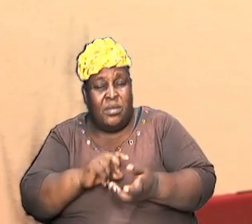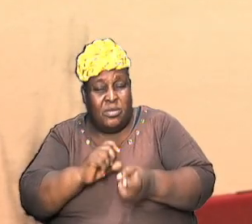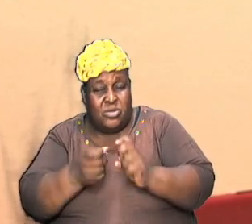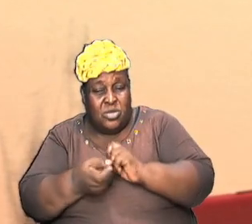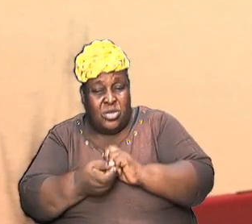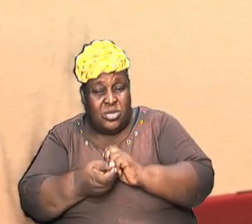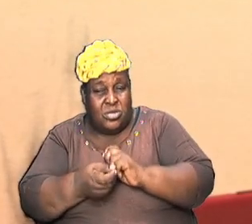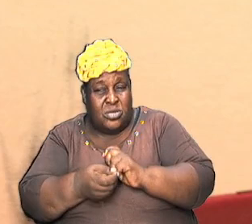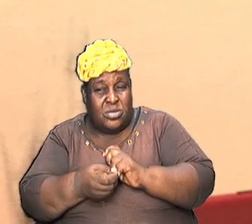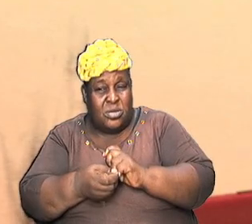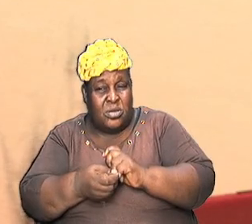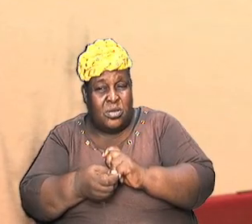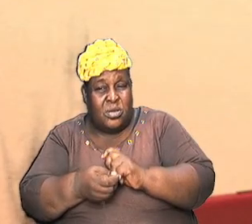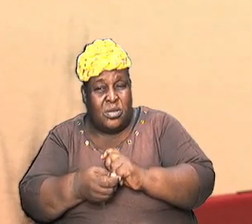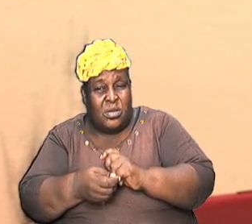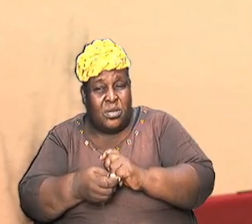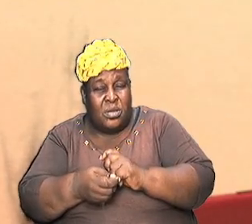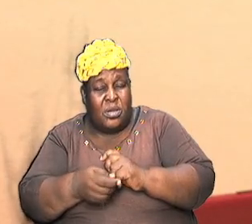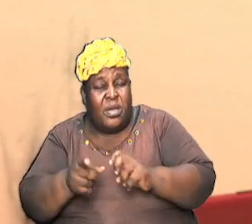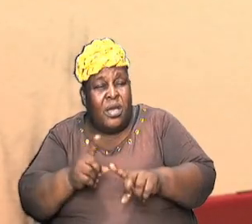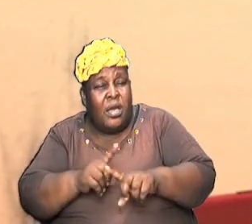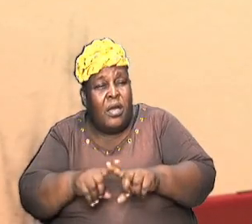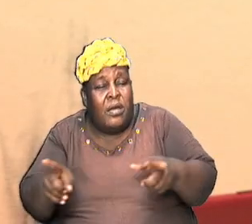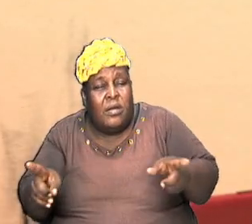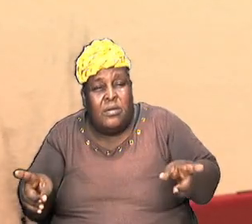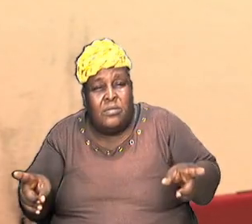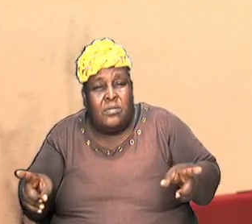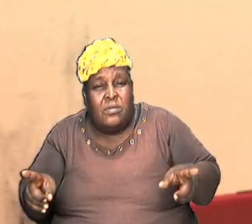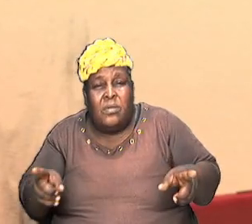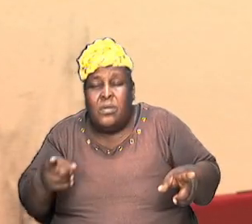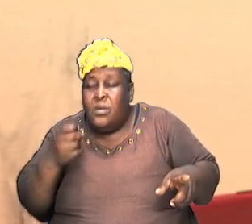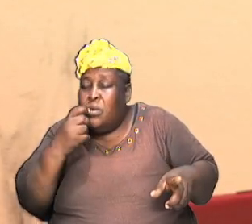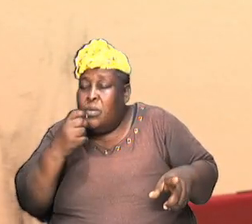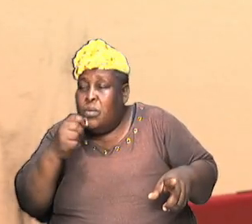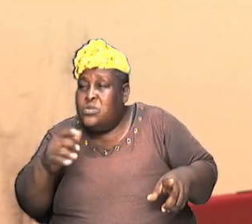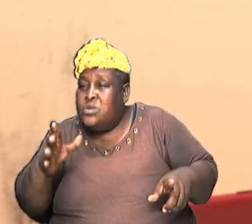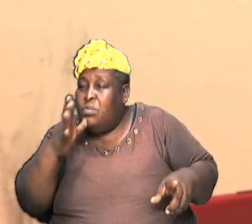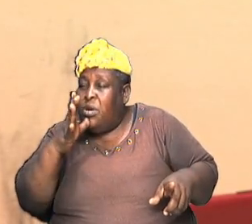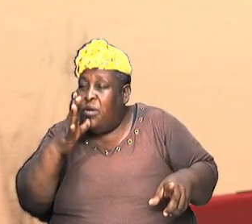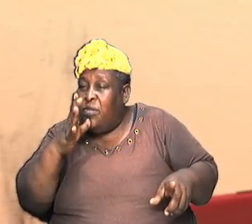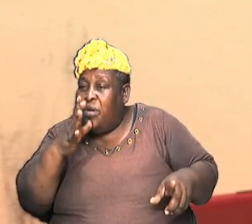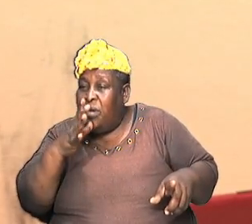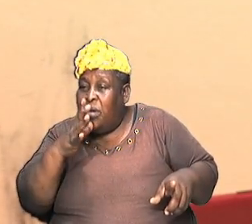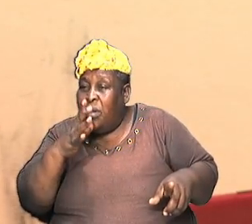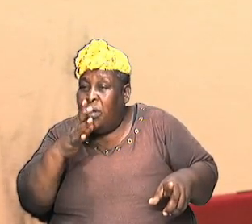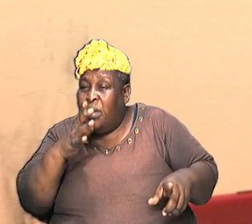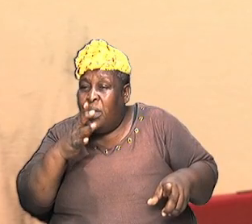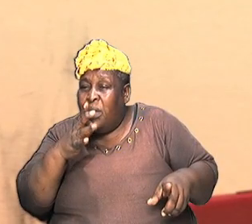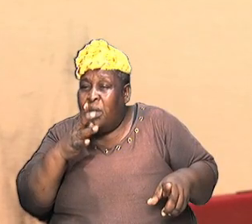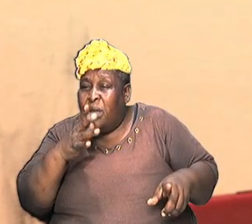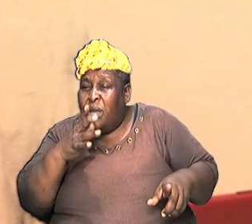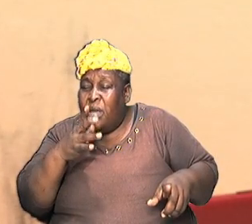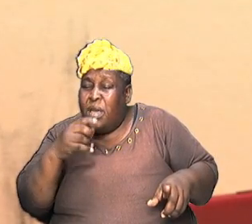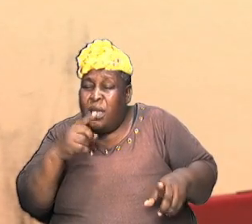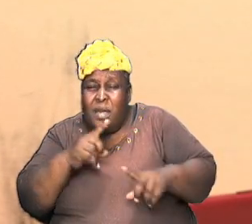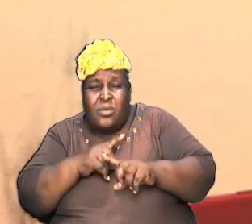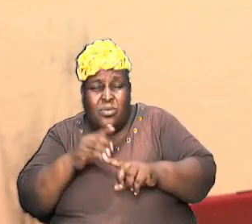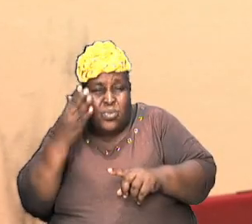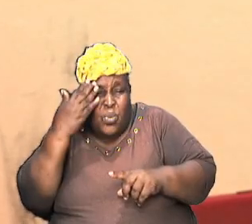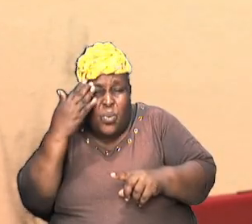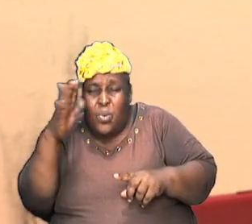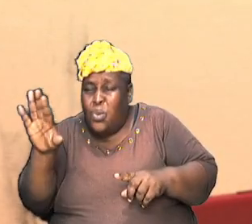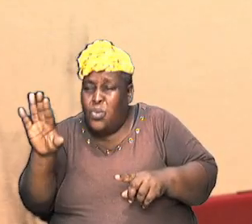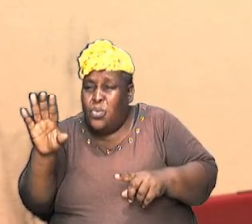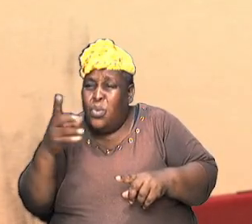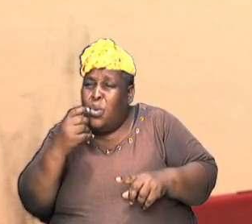they can't ascertain who his mother was they can't determine who